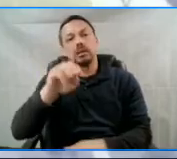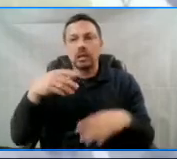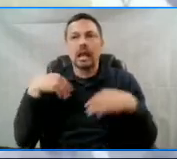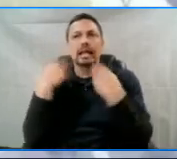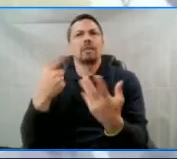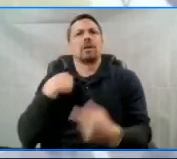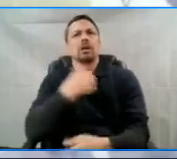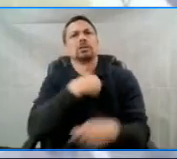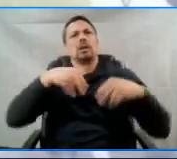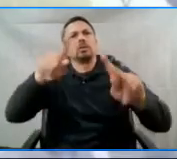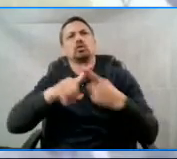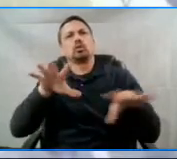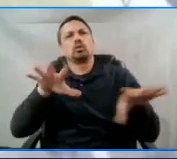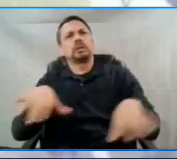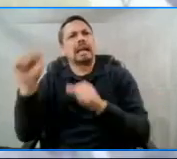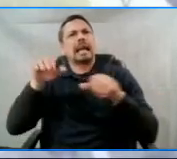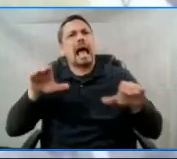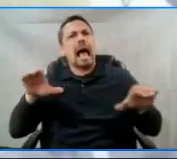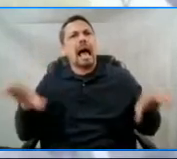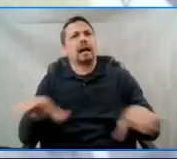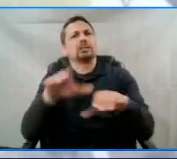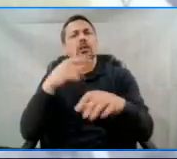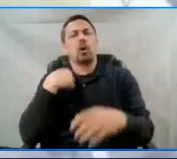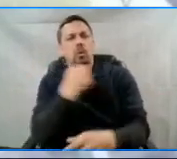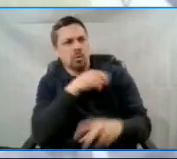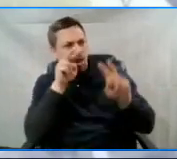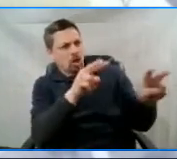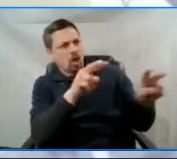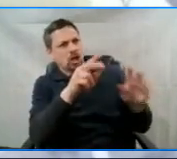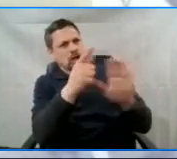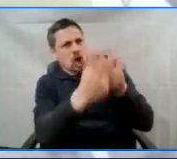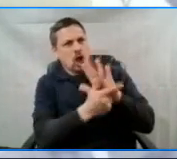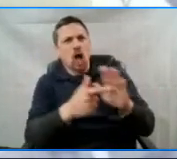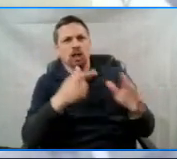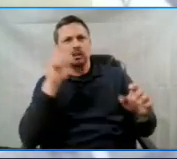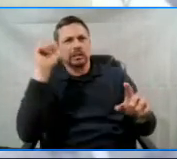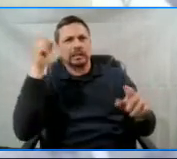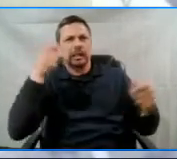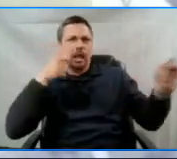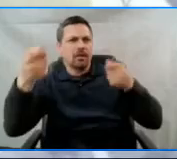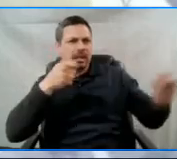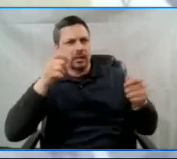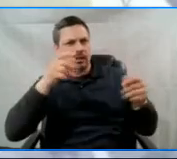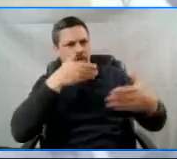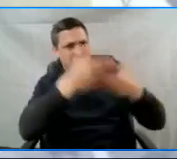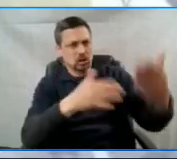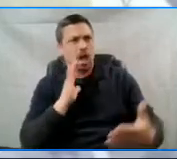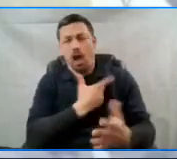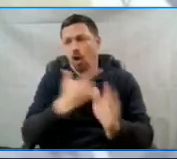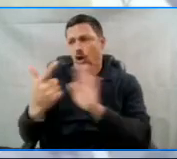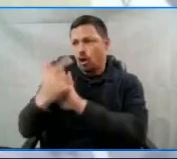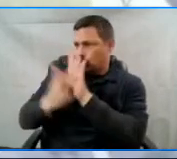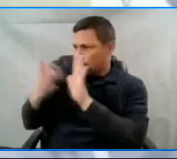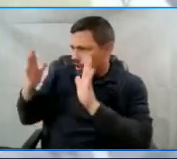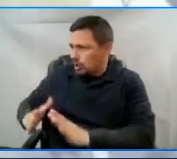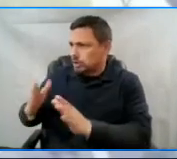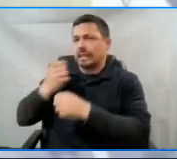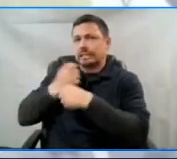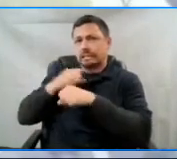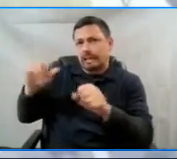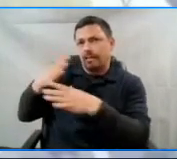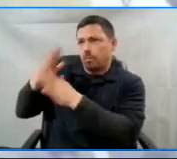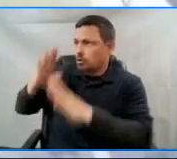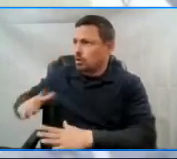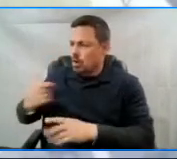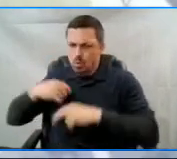action. We're taking a closer look at the laws governing the process. With our Lawyers Guild and state partners, we're analyzing